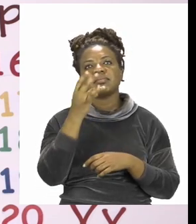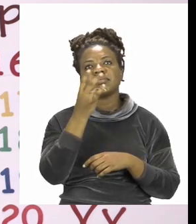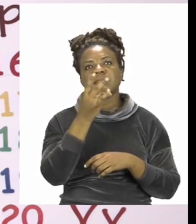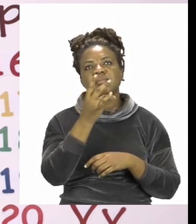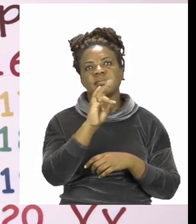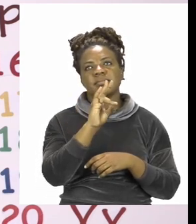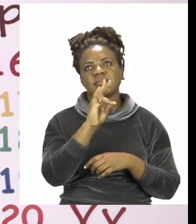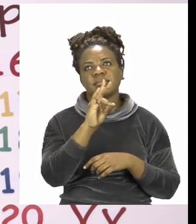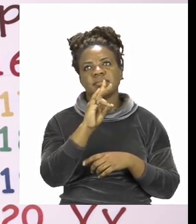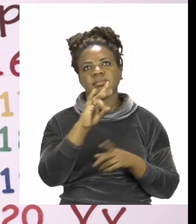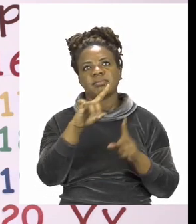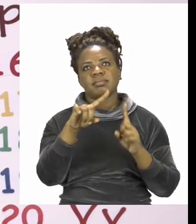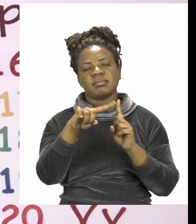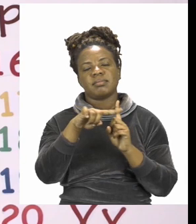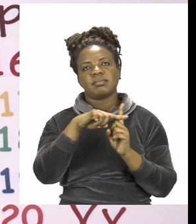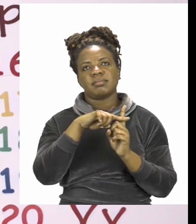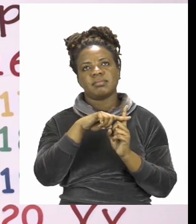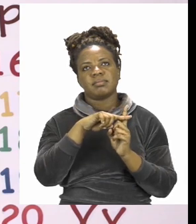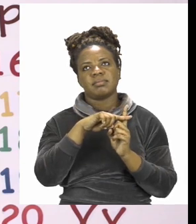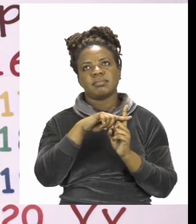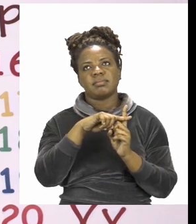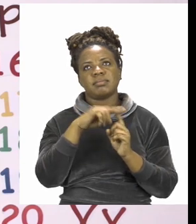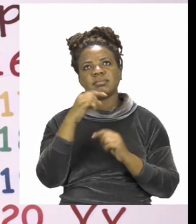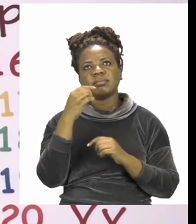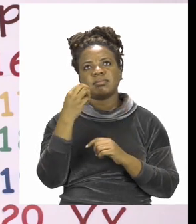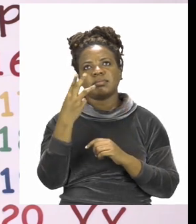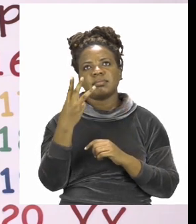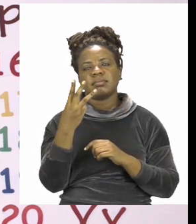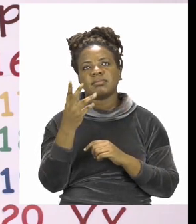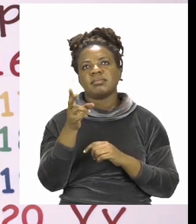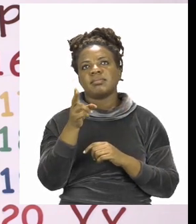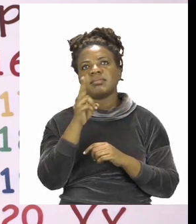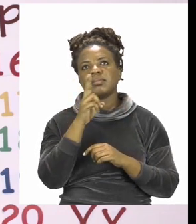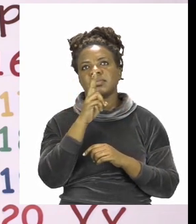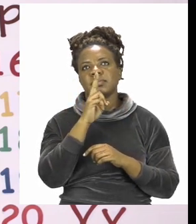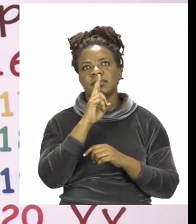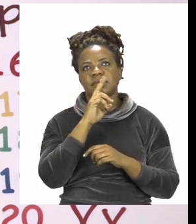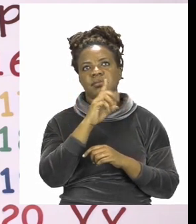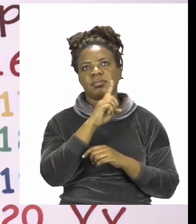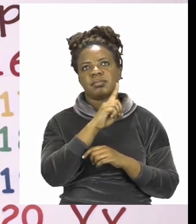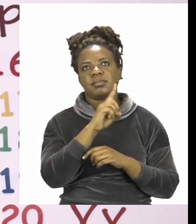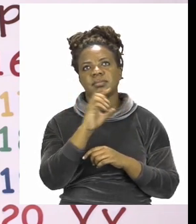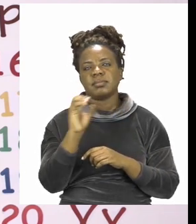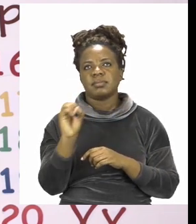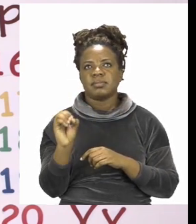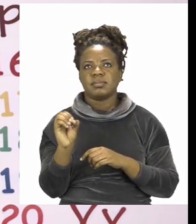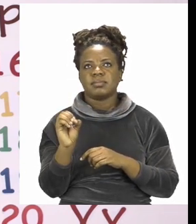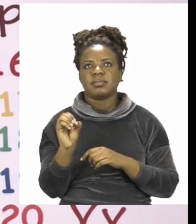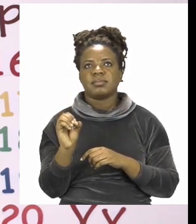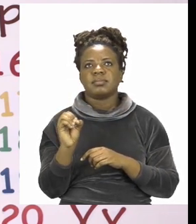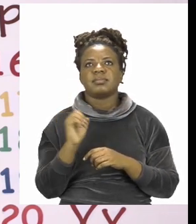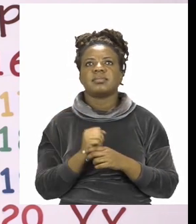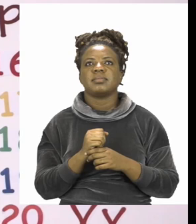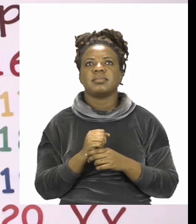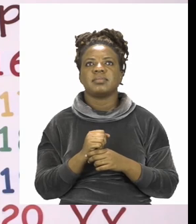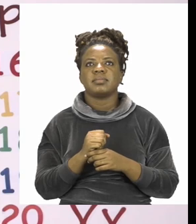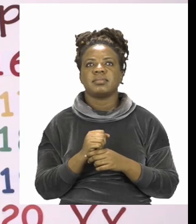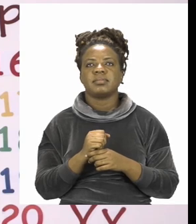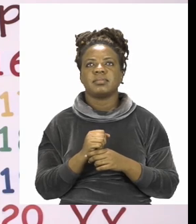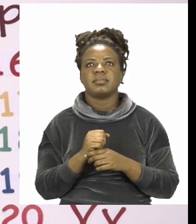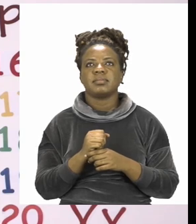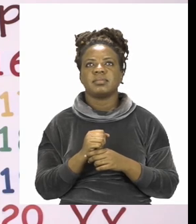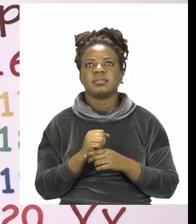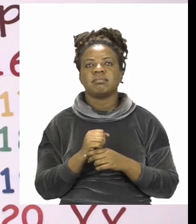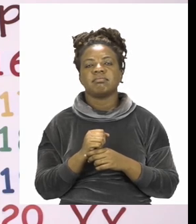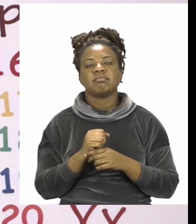It says 7 plus 3 equals 10. Now I'd like you to